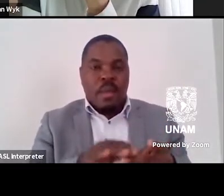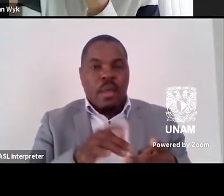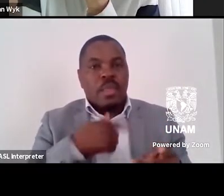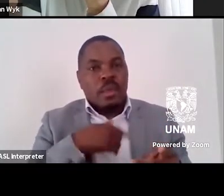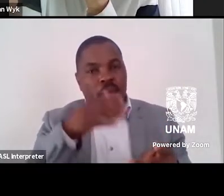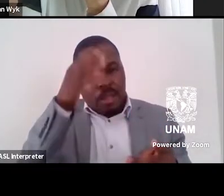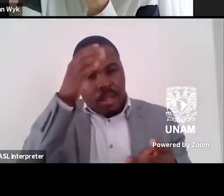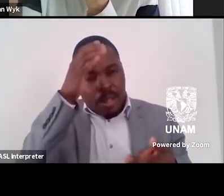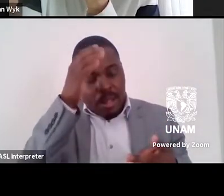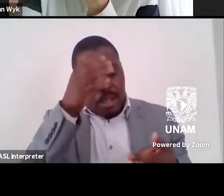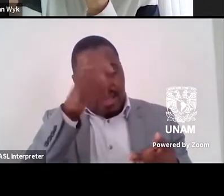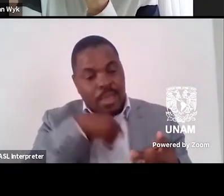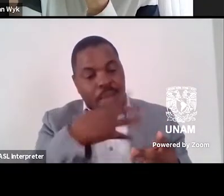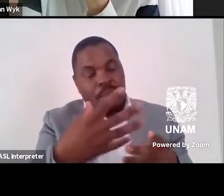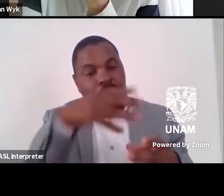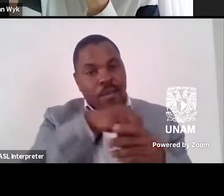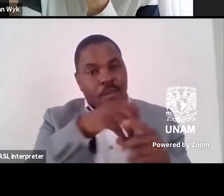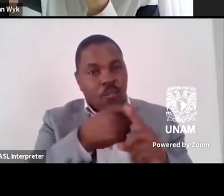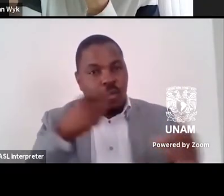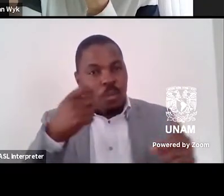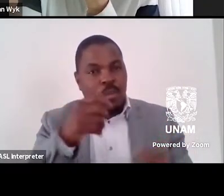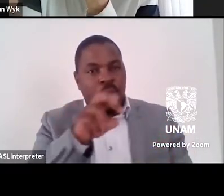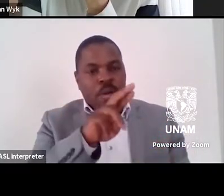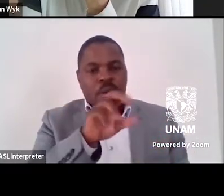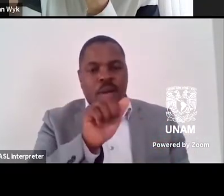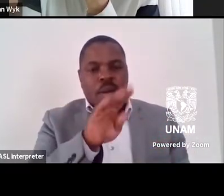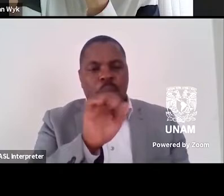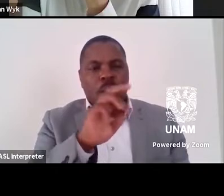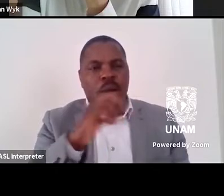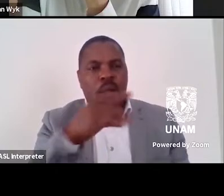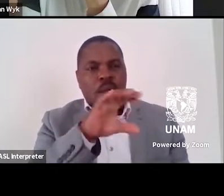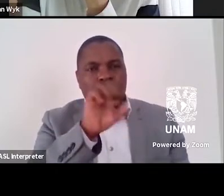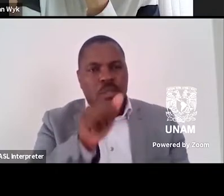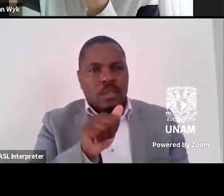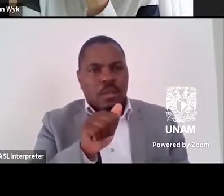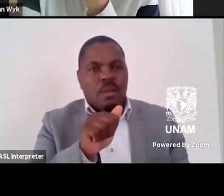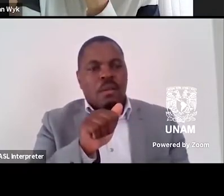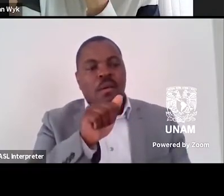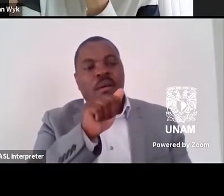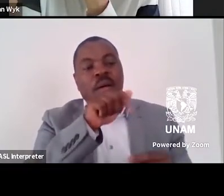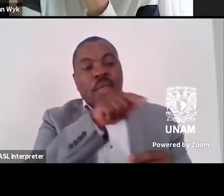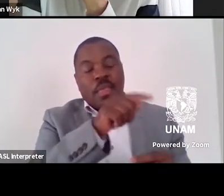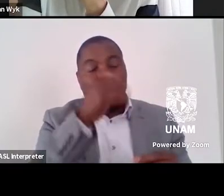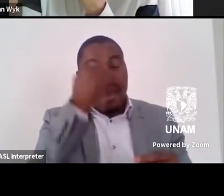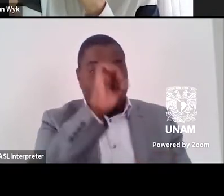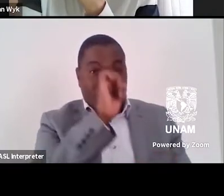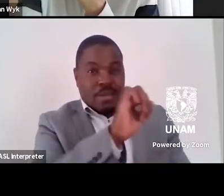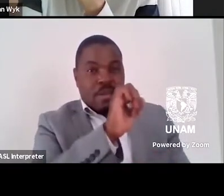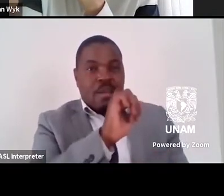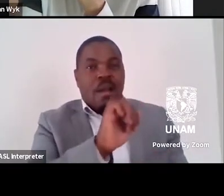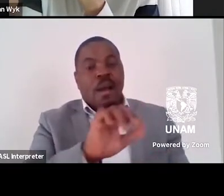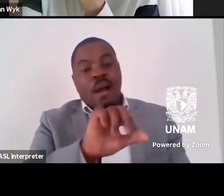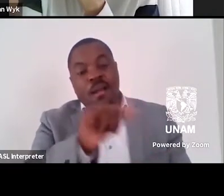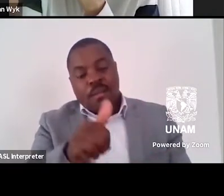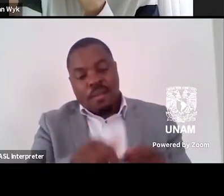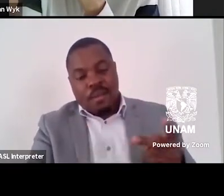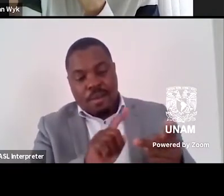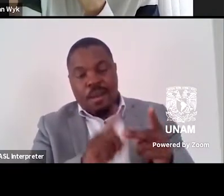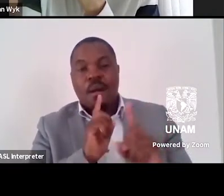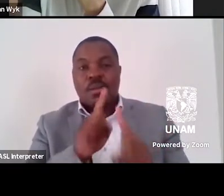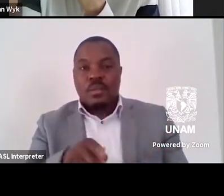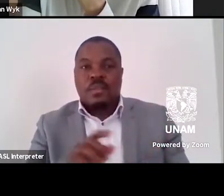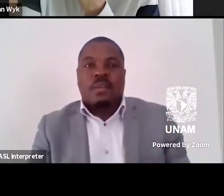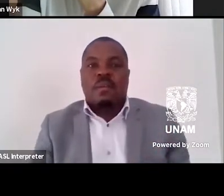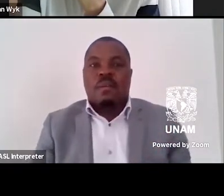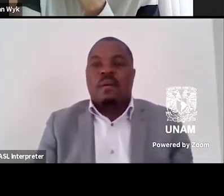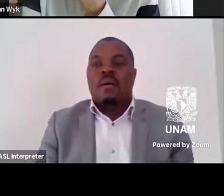Rivera Garza as disappropriation and communality. Another answer to the question of the crisis of literary